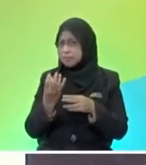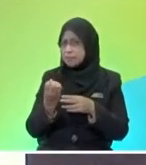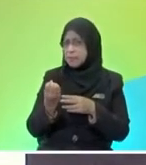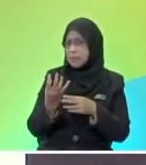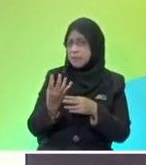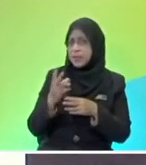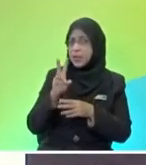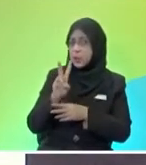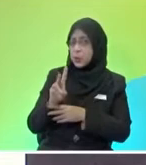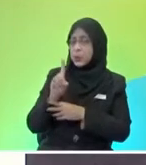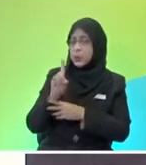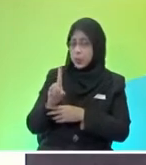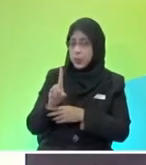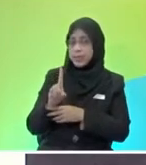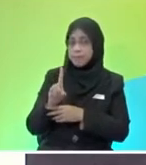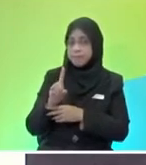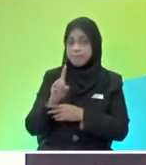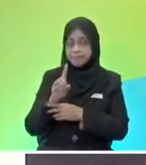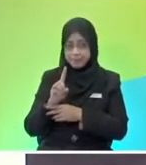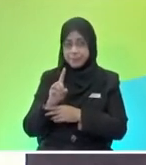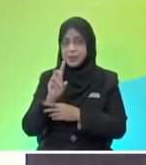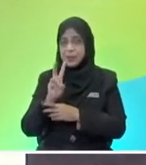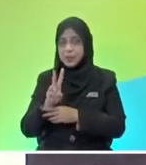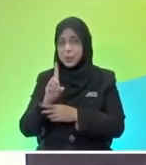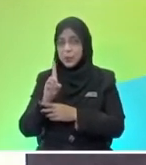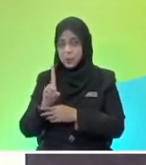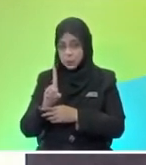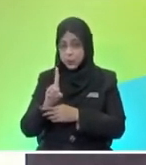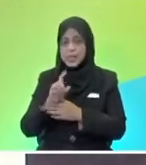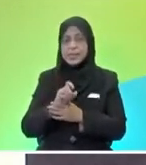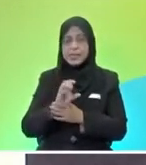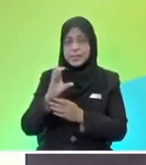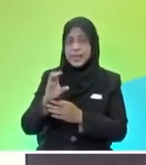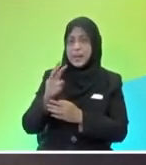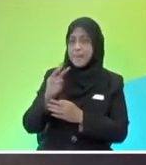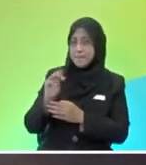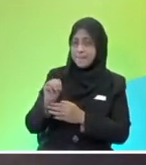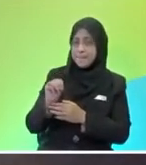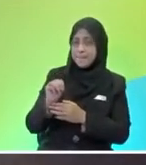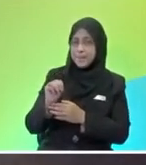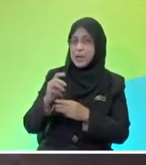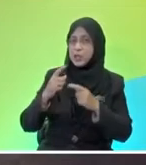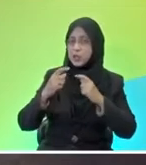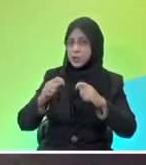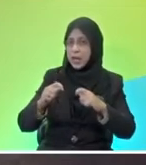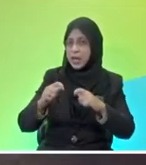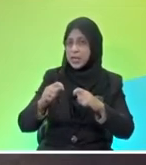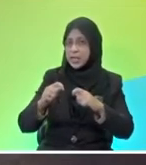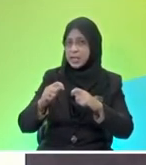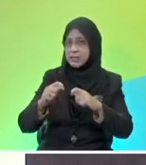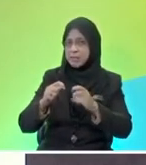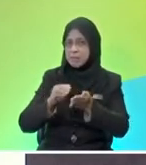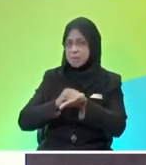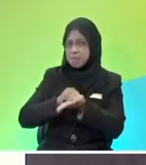21 here, Mr. Q. Okay, cm, right? 21 cm. Okay, now let us try it on the rougher